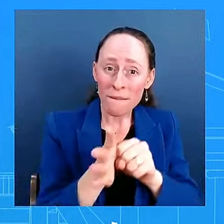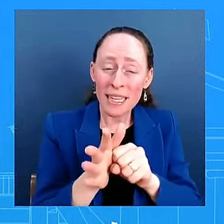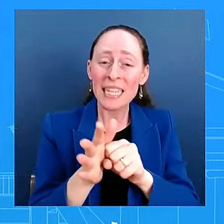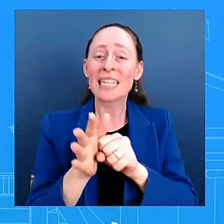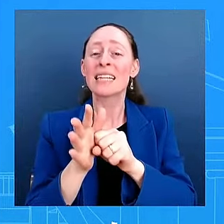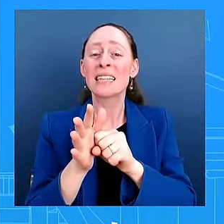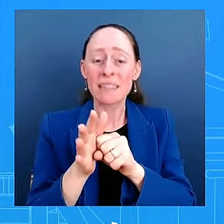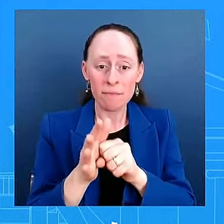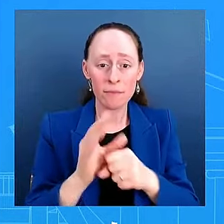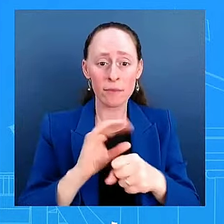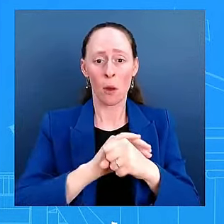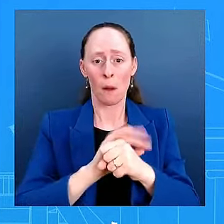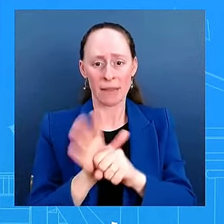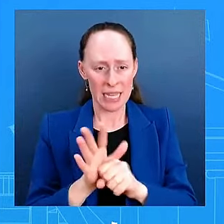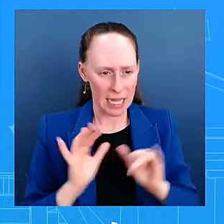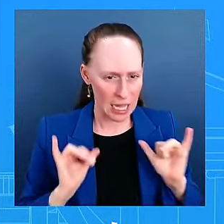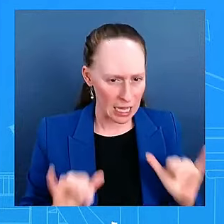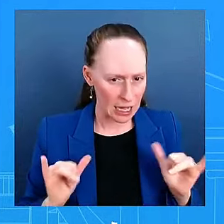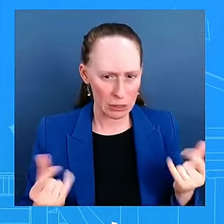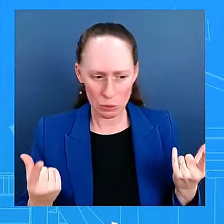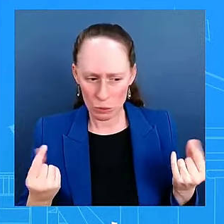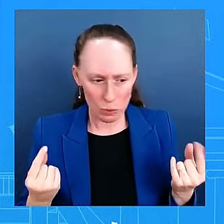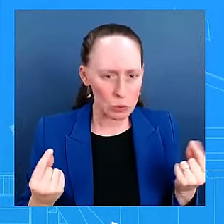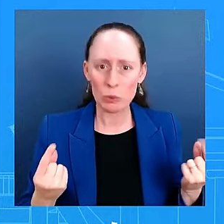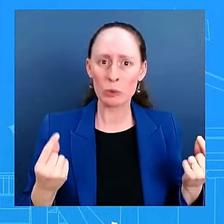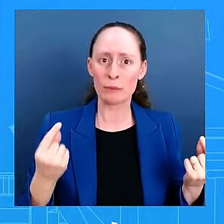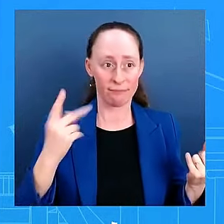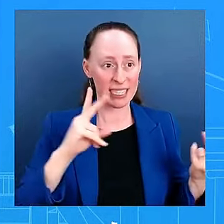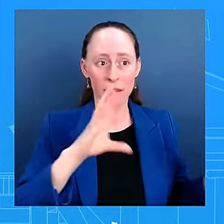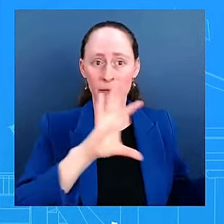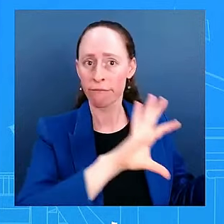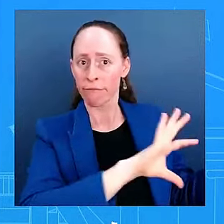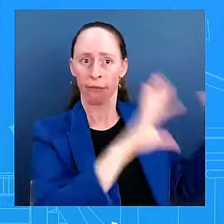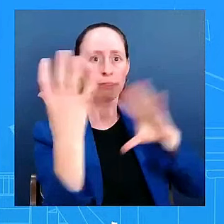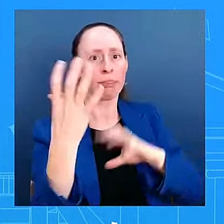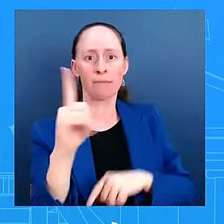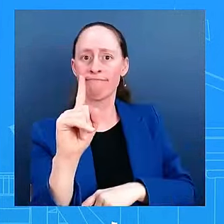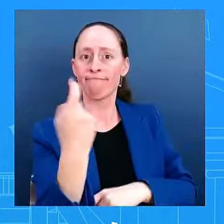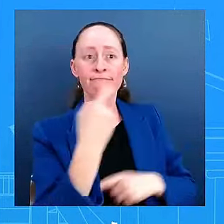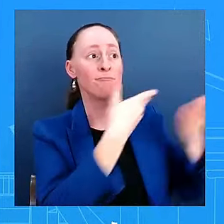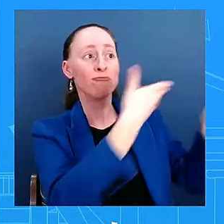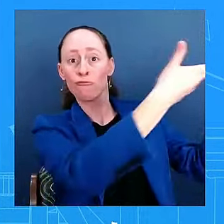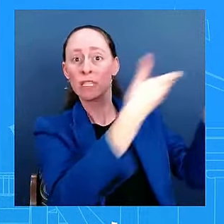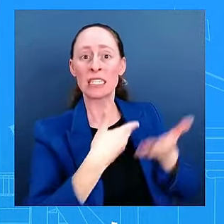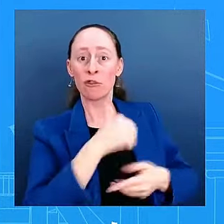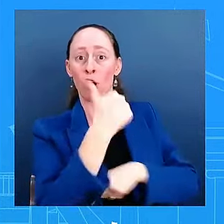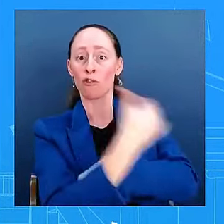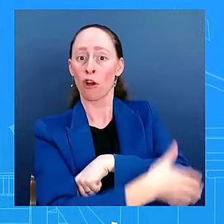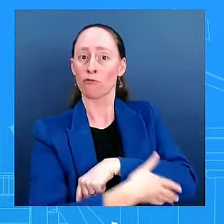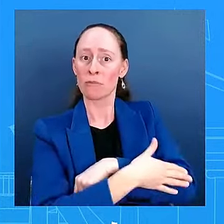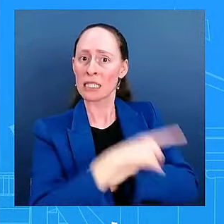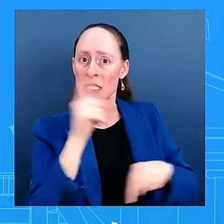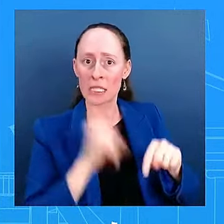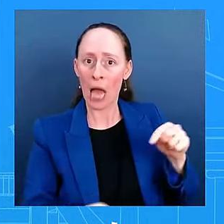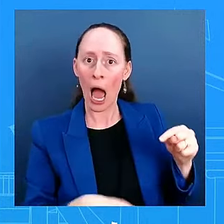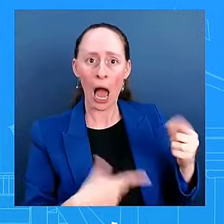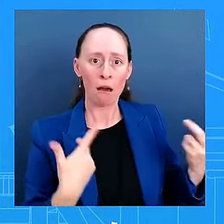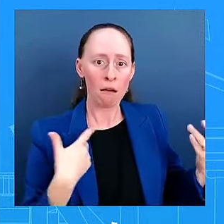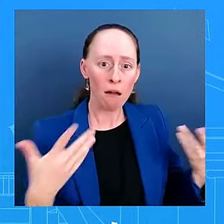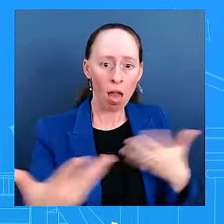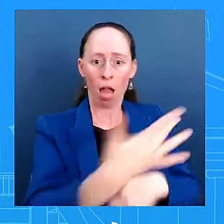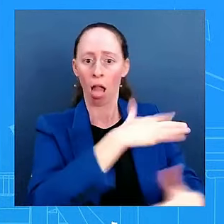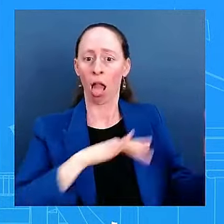with the supply chain. And it had a political toll on many incumbents, if you look at what happened in 2024